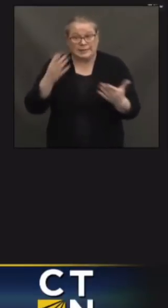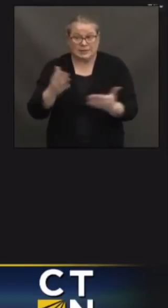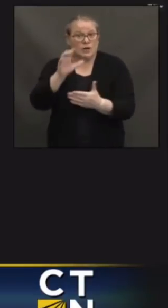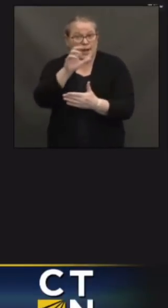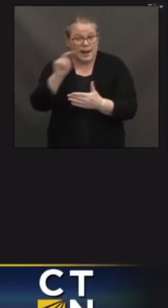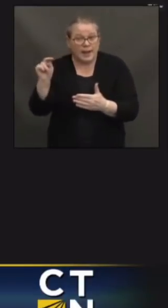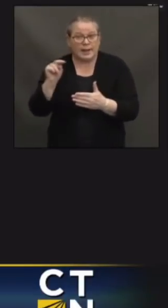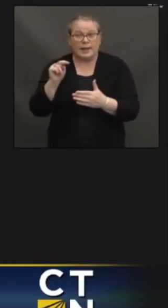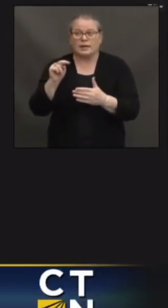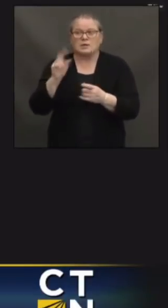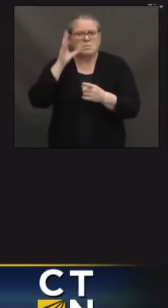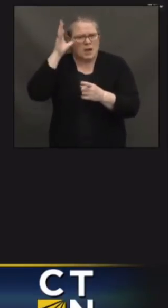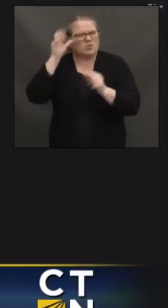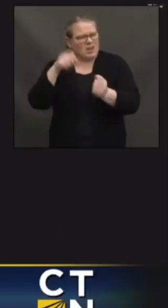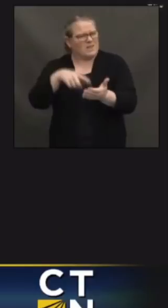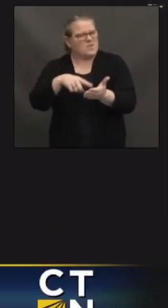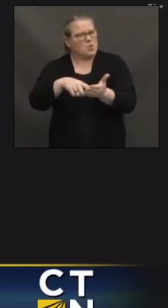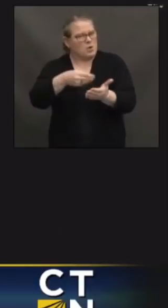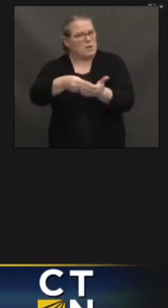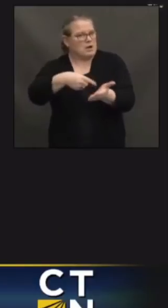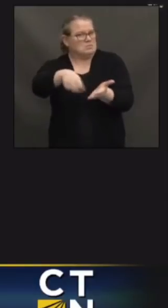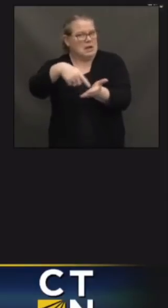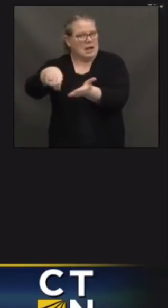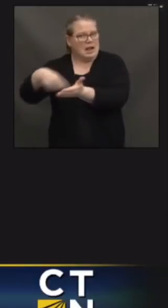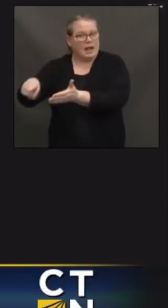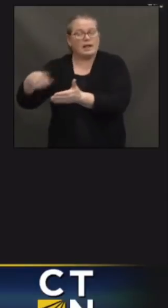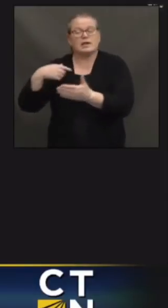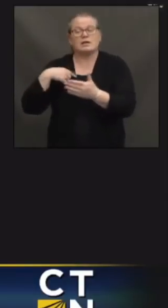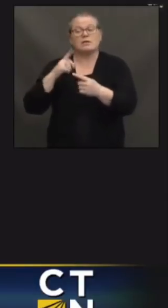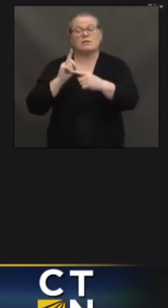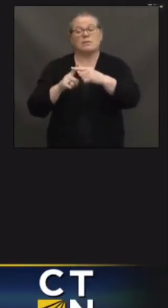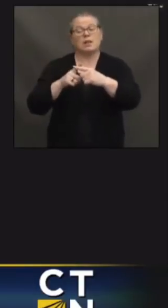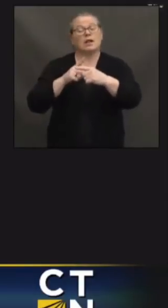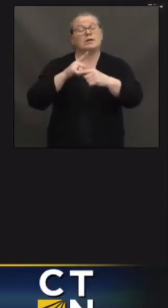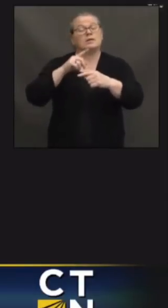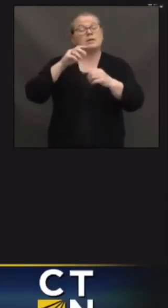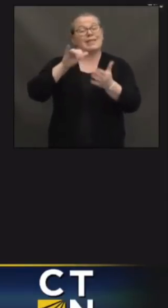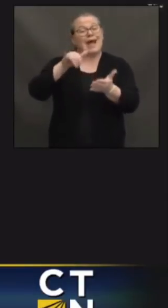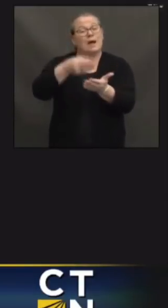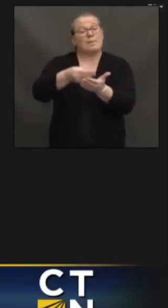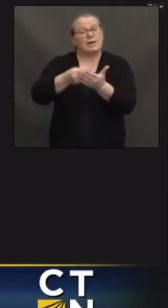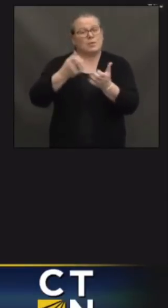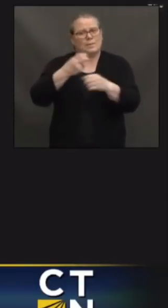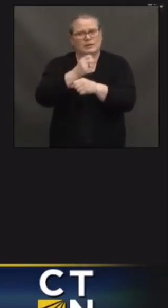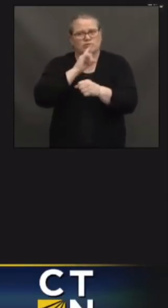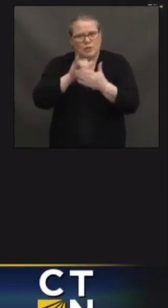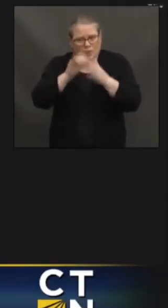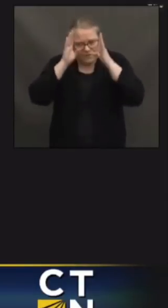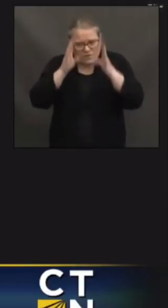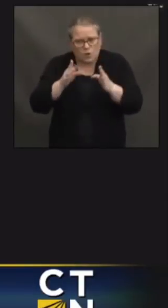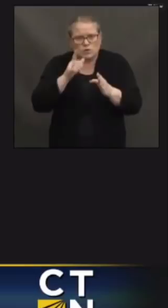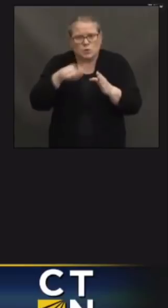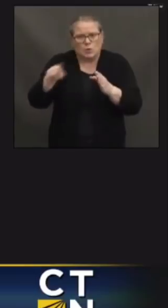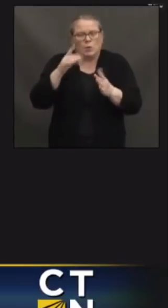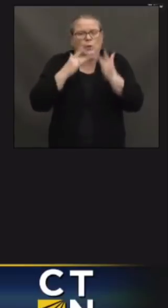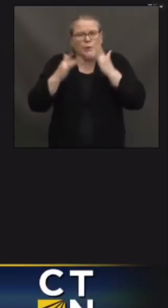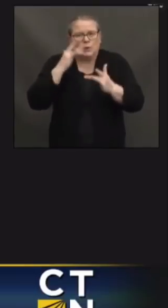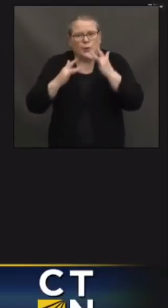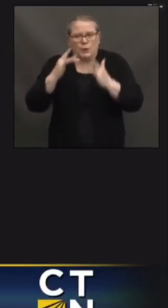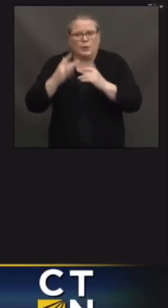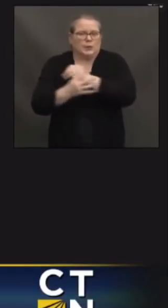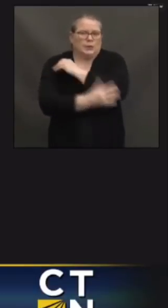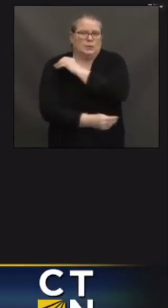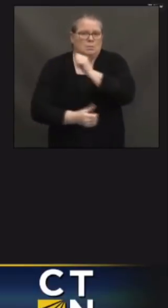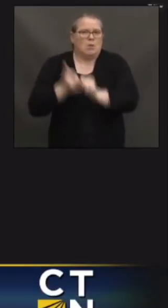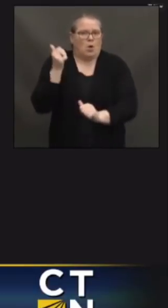I'm to take these education dollars and make sure that we wrap services around the neediest kids in Connecticut. We have a lot of them, and they're going to